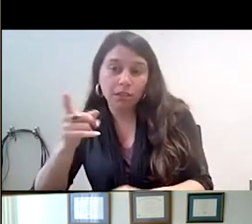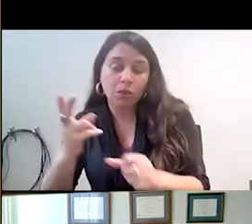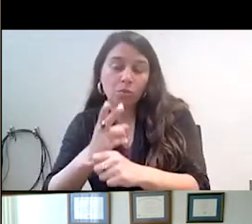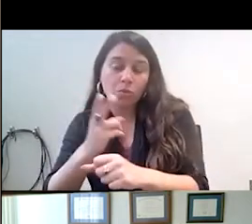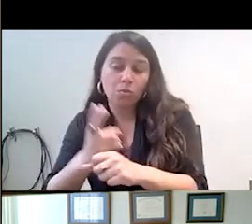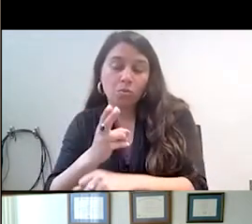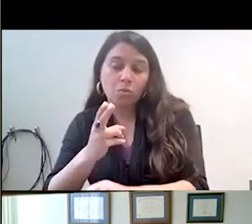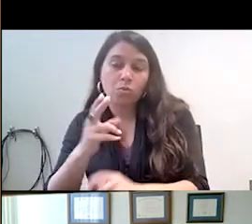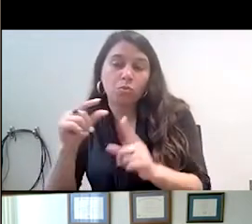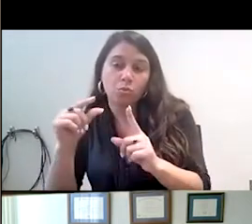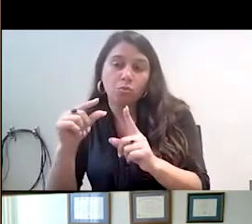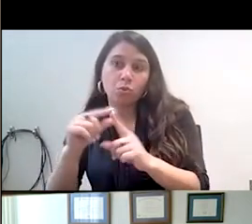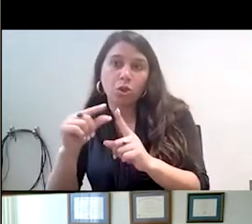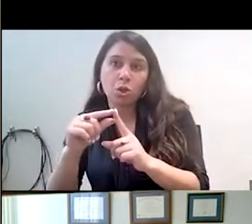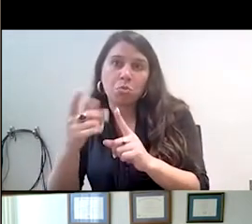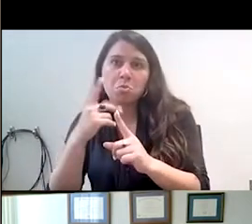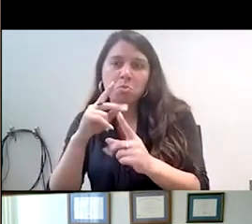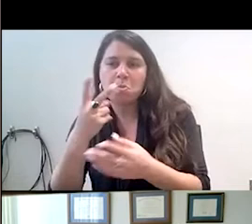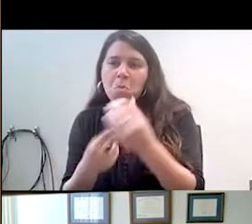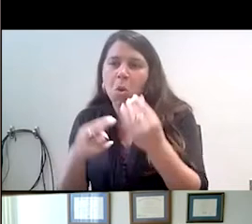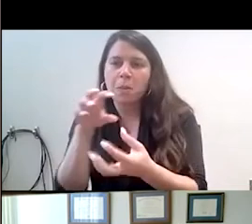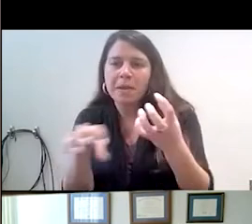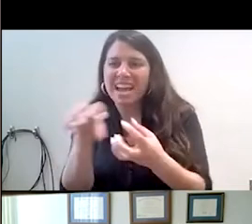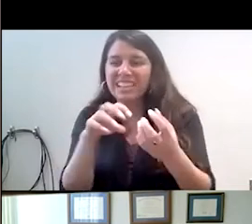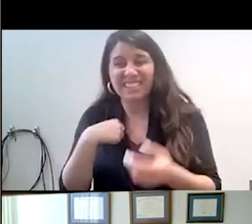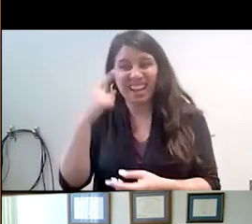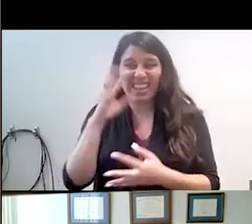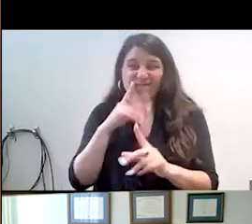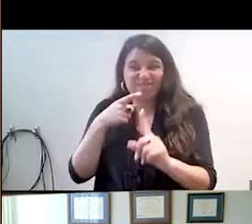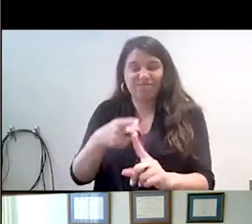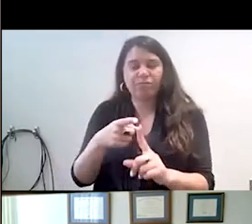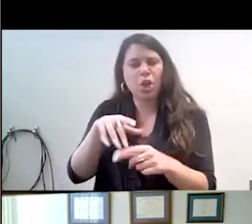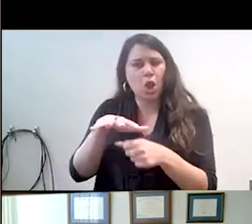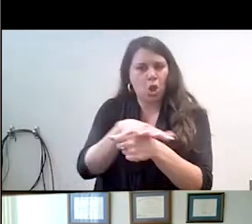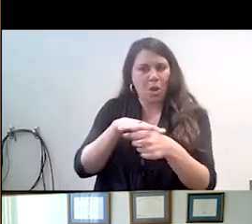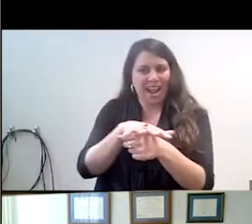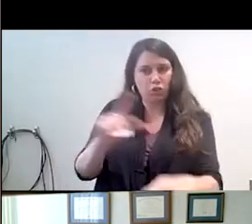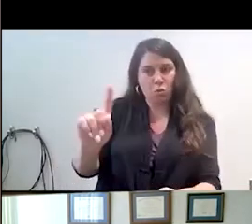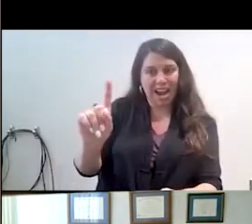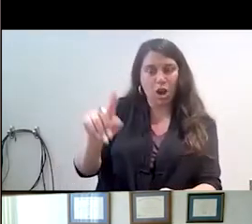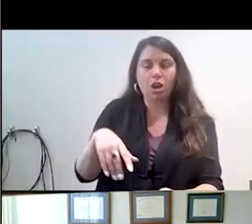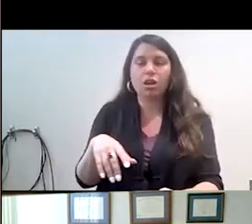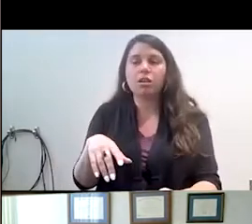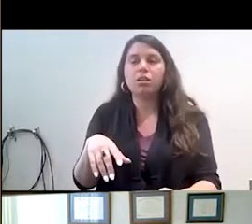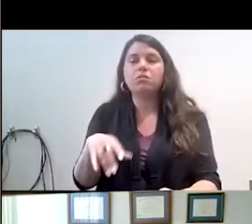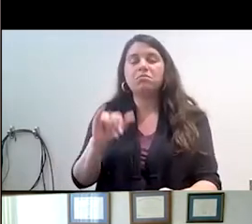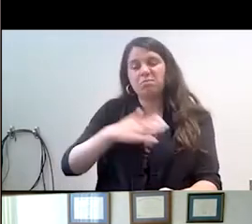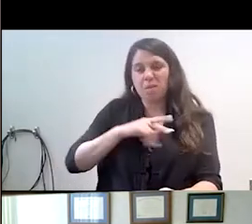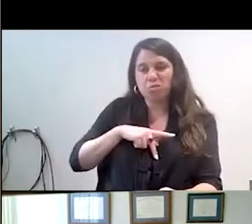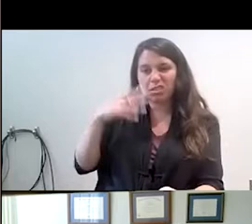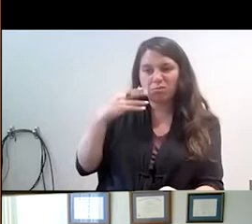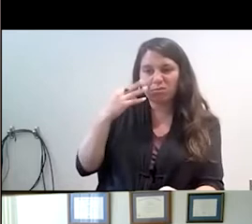was a mixture. So I think it's more of a matter of geography. That's my personal experience. But